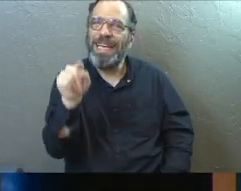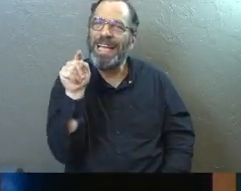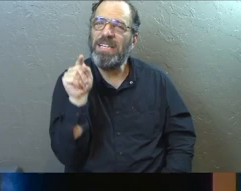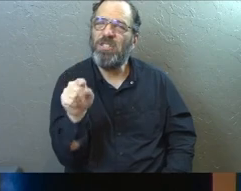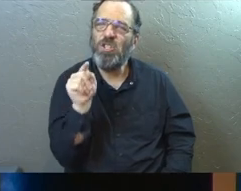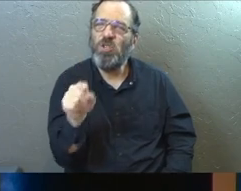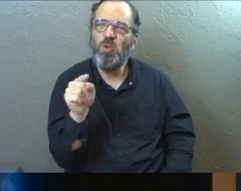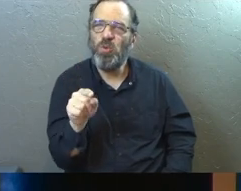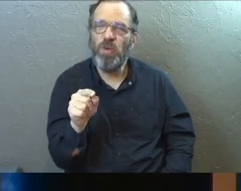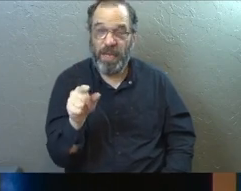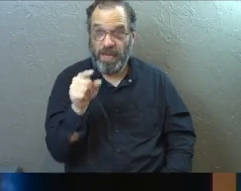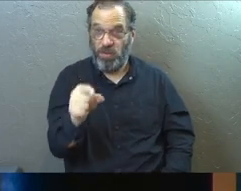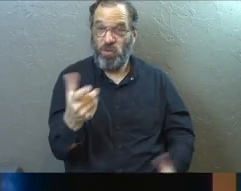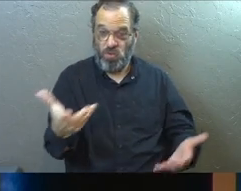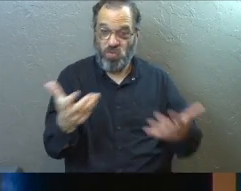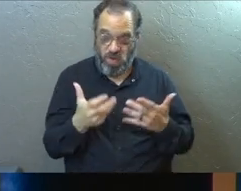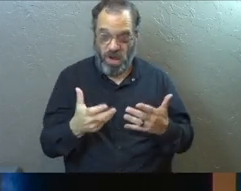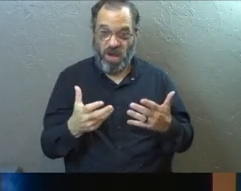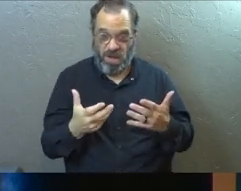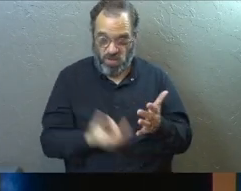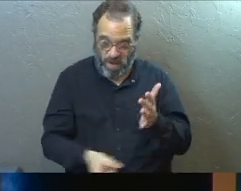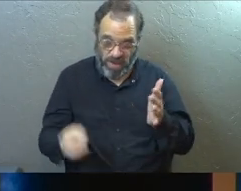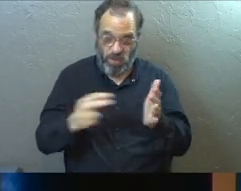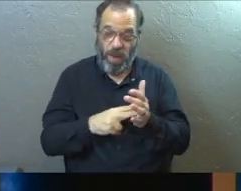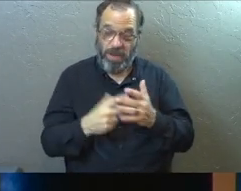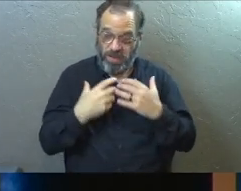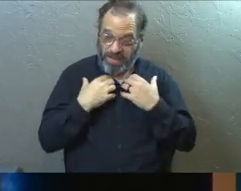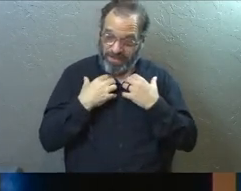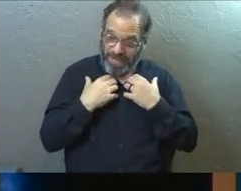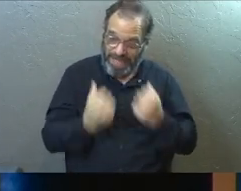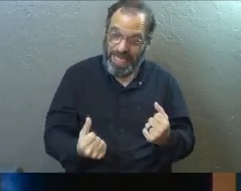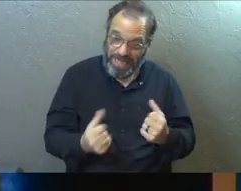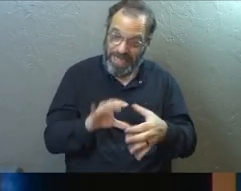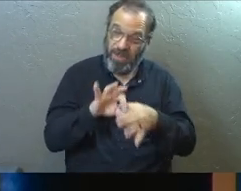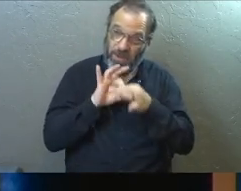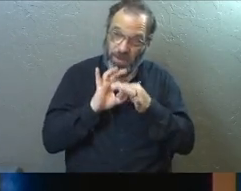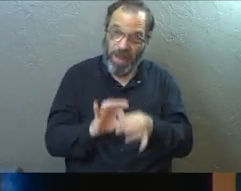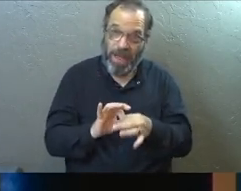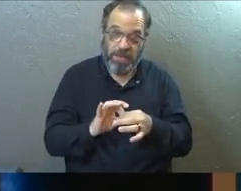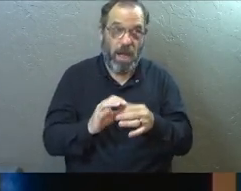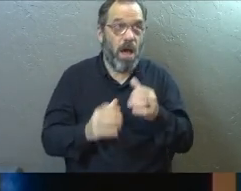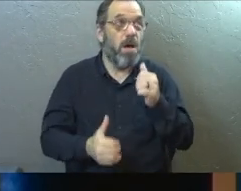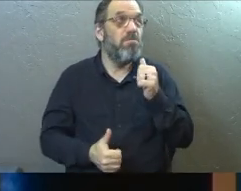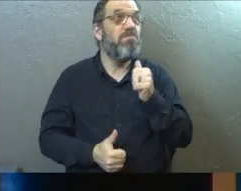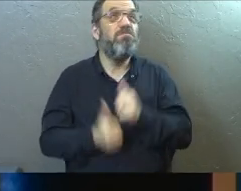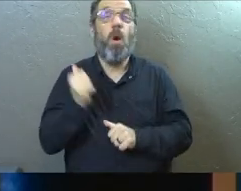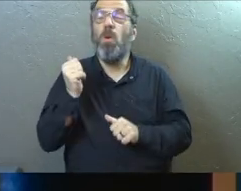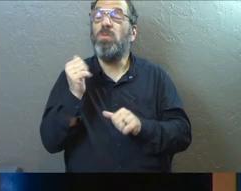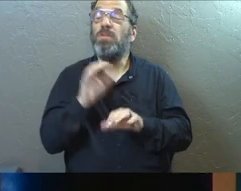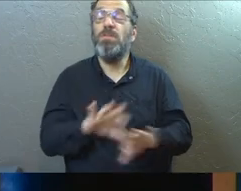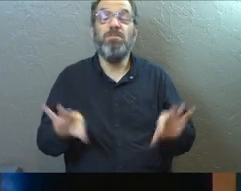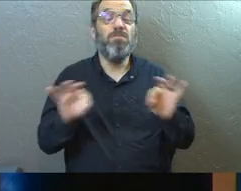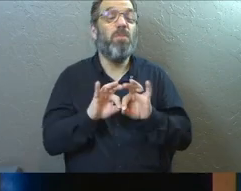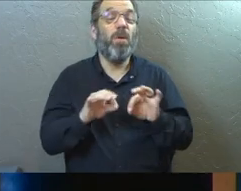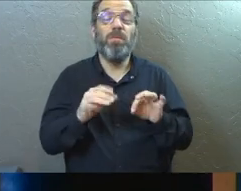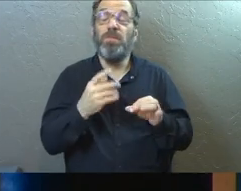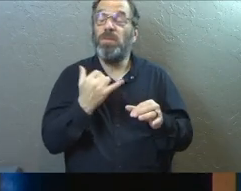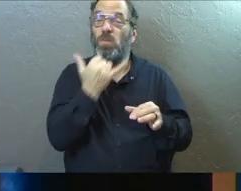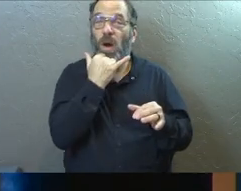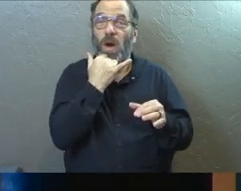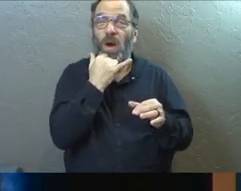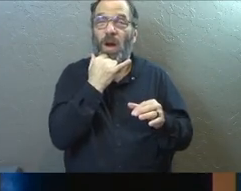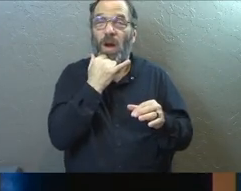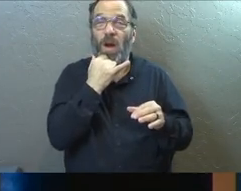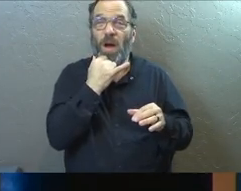And if we're going to actually be people that want to bring about resurrection and healing in our relationships, one of the biggest places that we can go where we go wrong